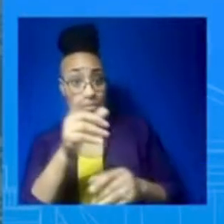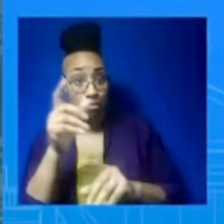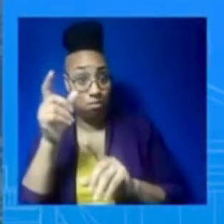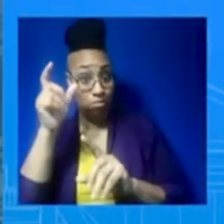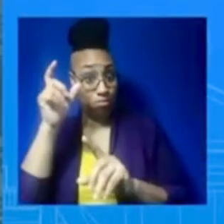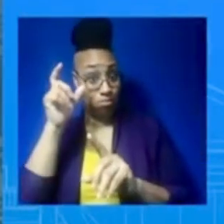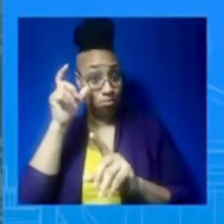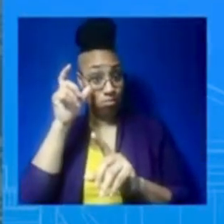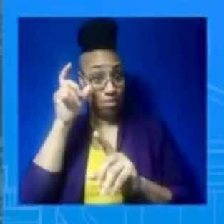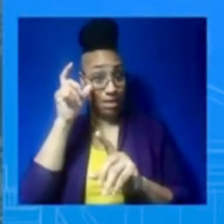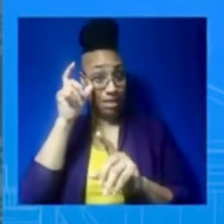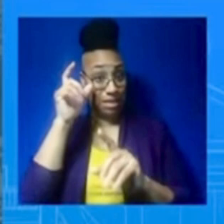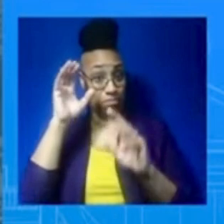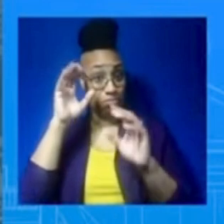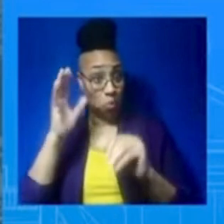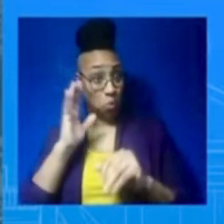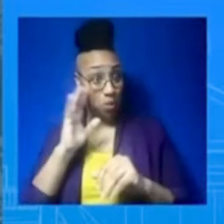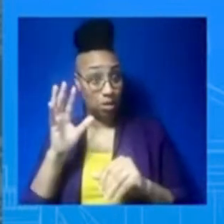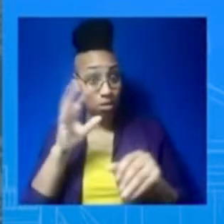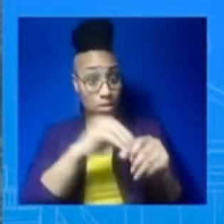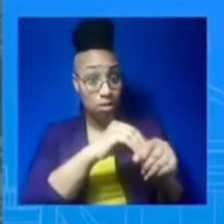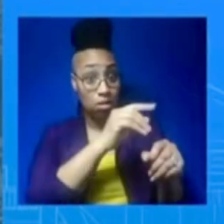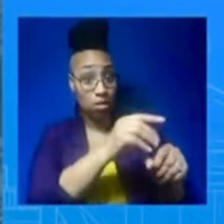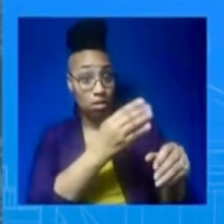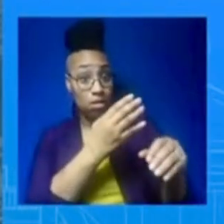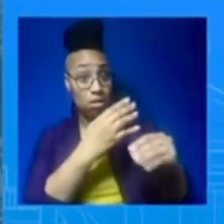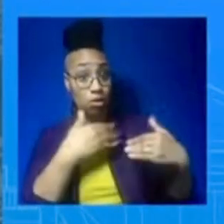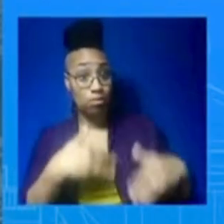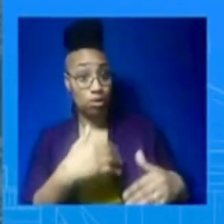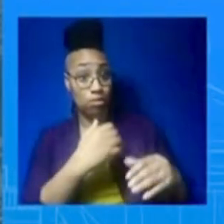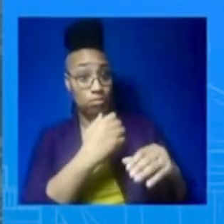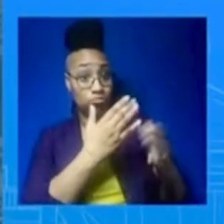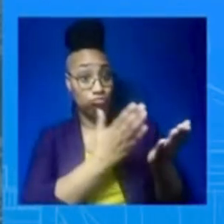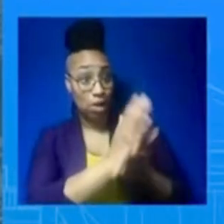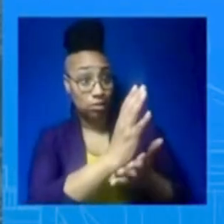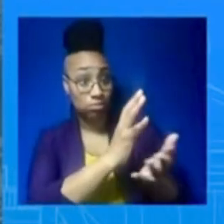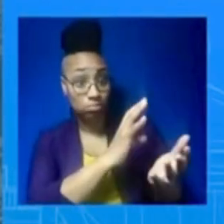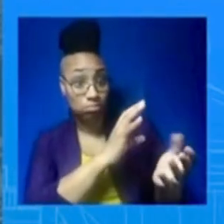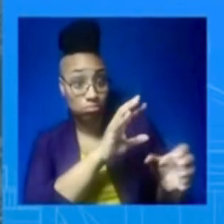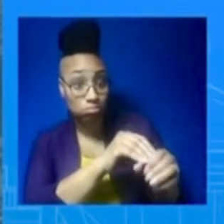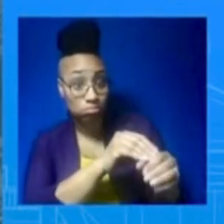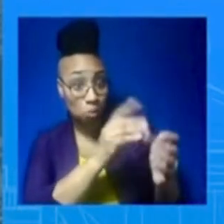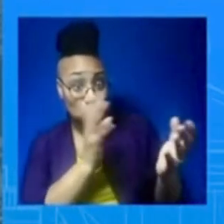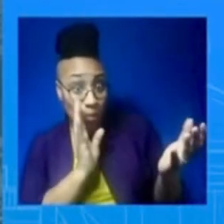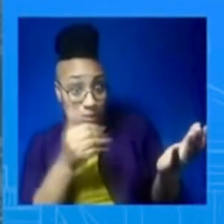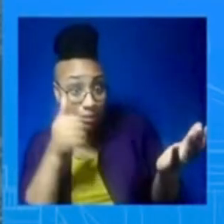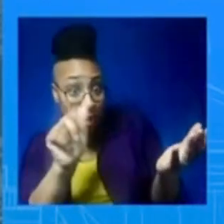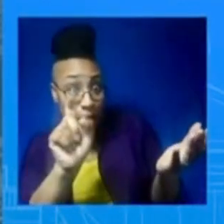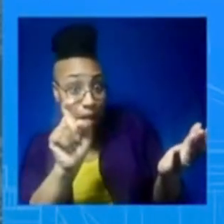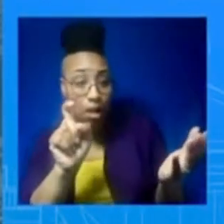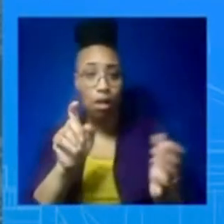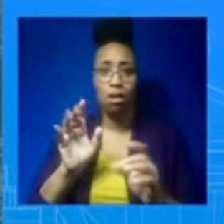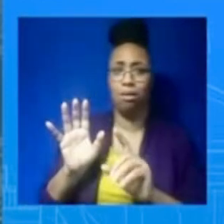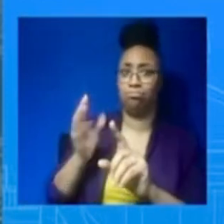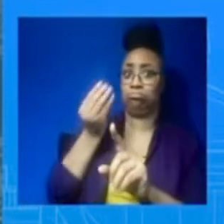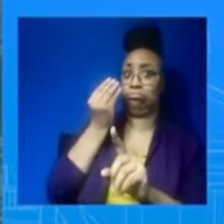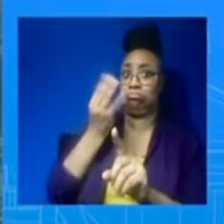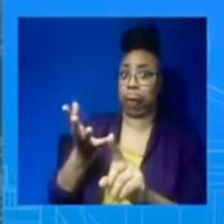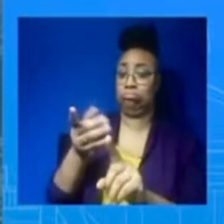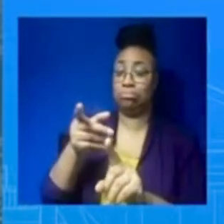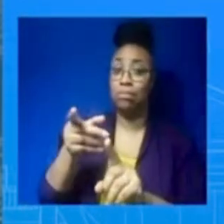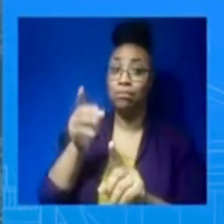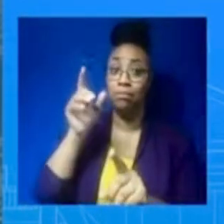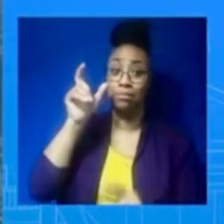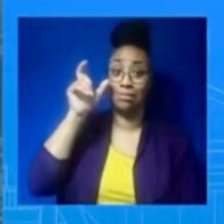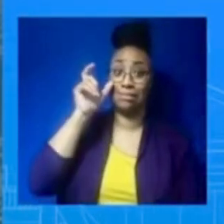President Xi in Bali, he brought it up then. And it's not just with President Xi. The